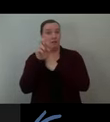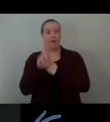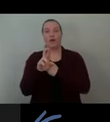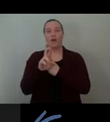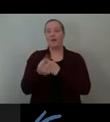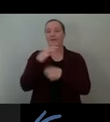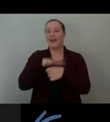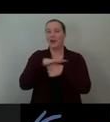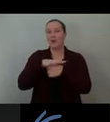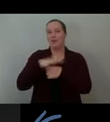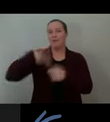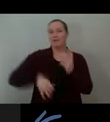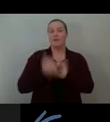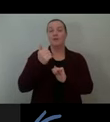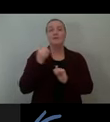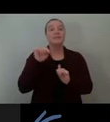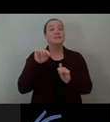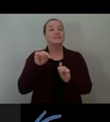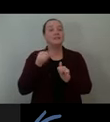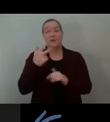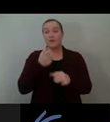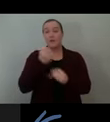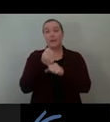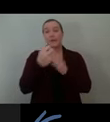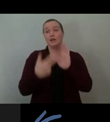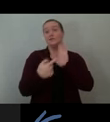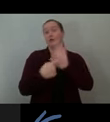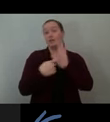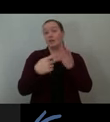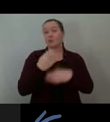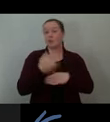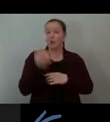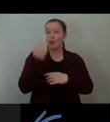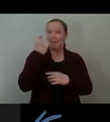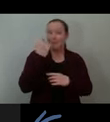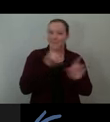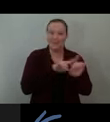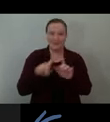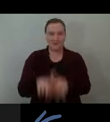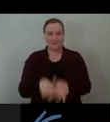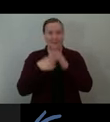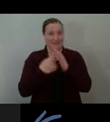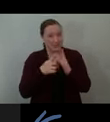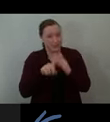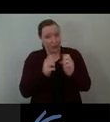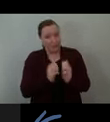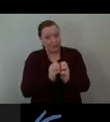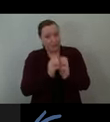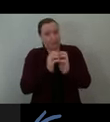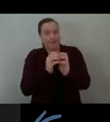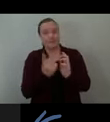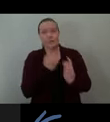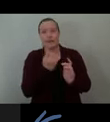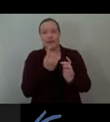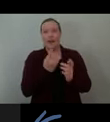So it's a three year demonstration project, but moreover, it's the beginning of something. It will continue to clean the air, help